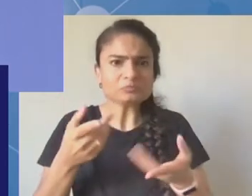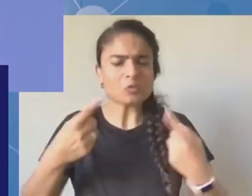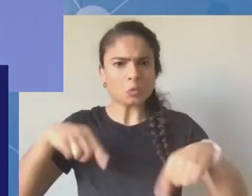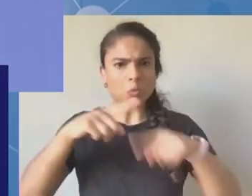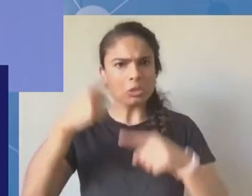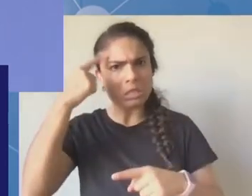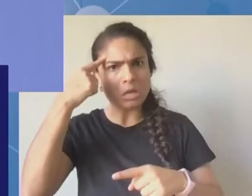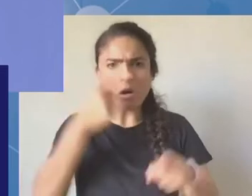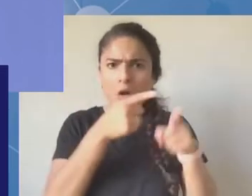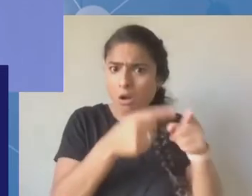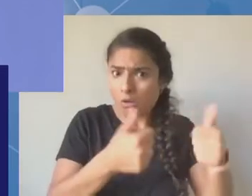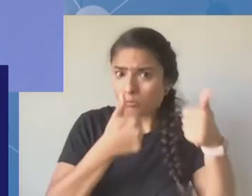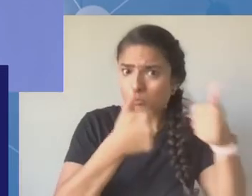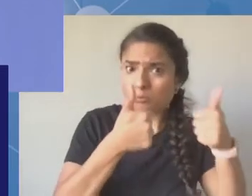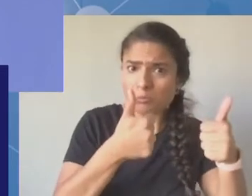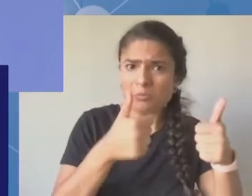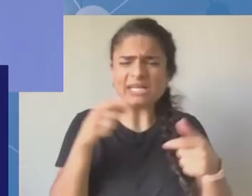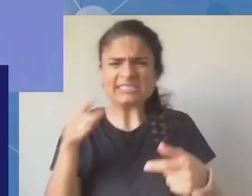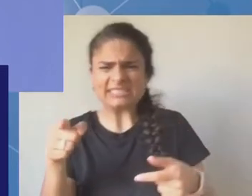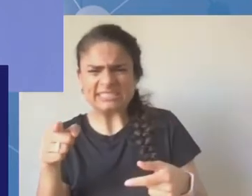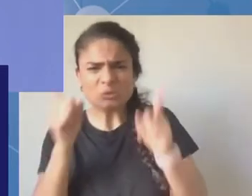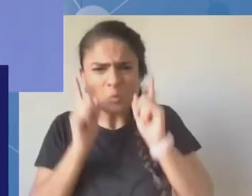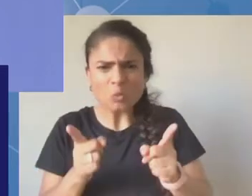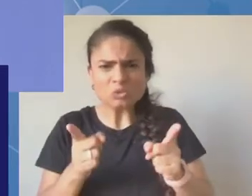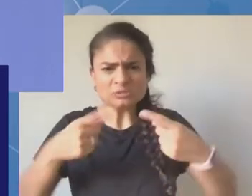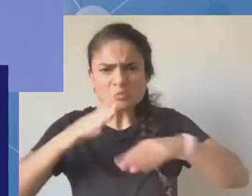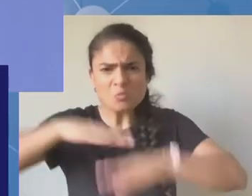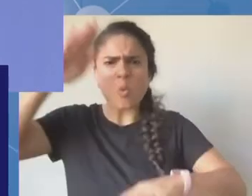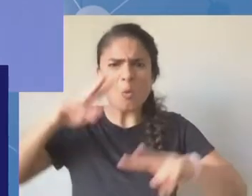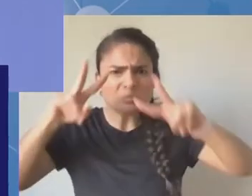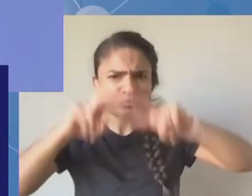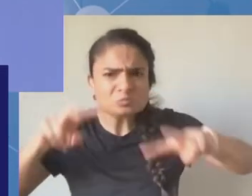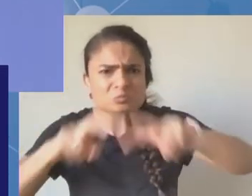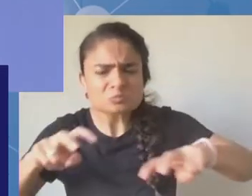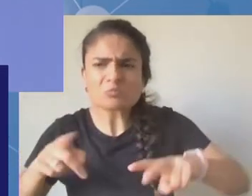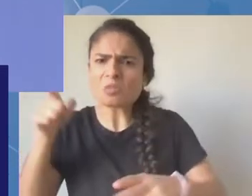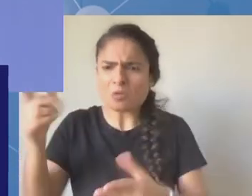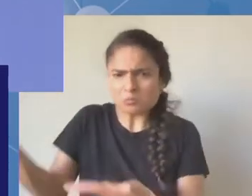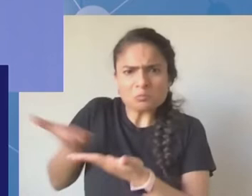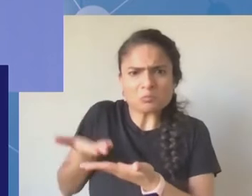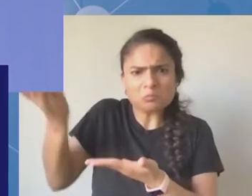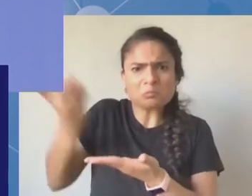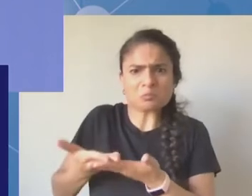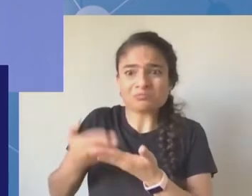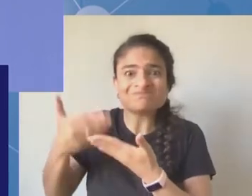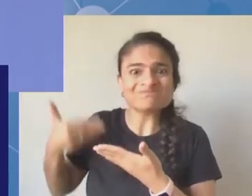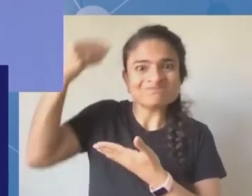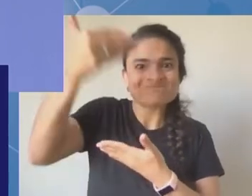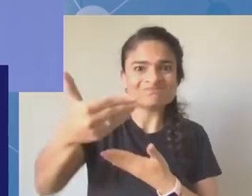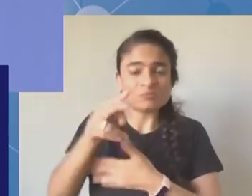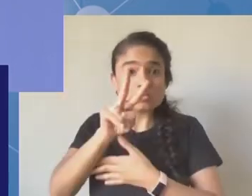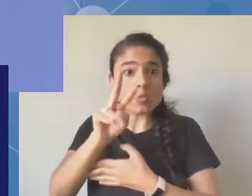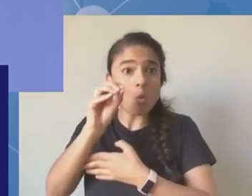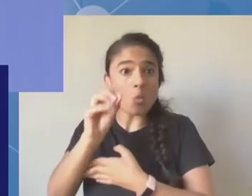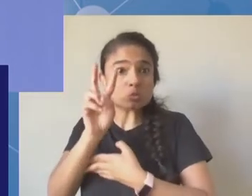you can queue up behind any of the mics, and then we will call it per mic. The first